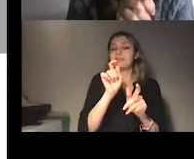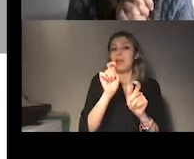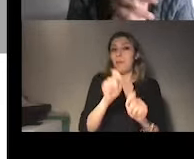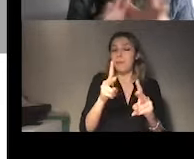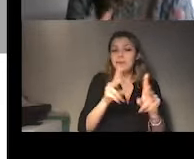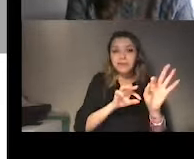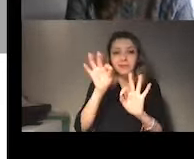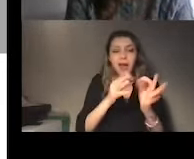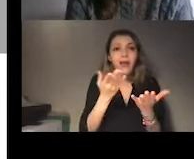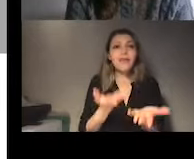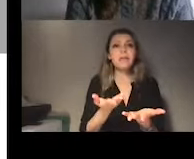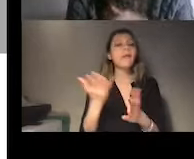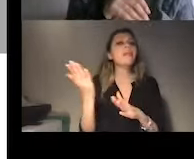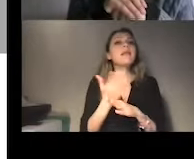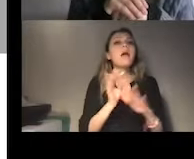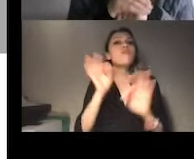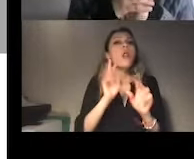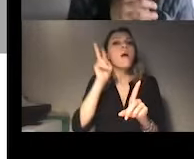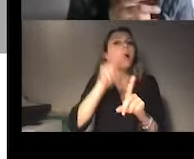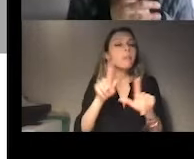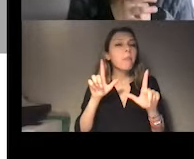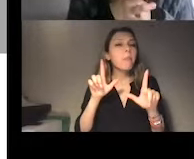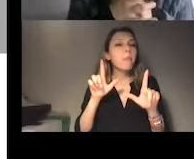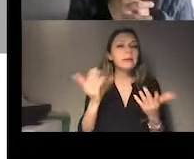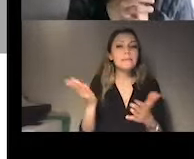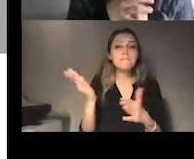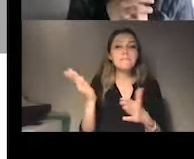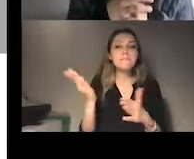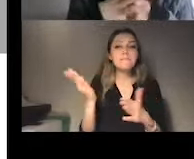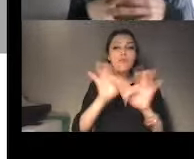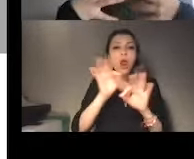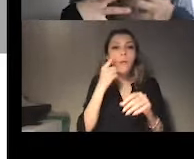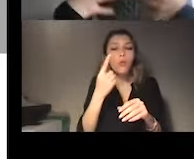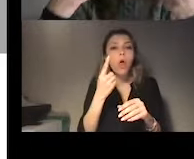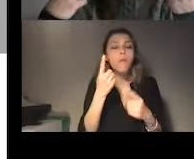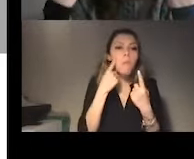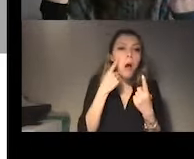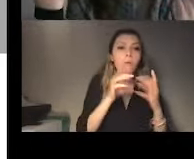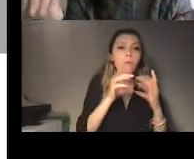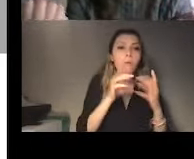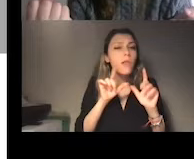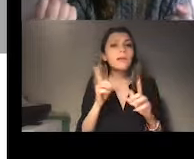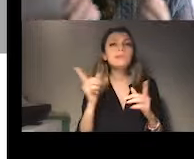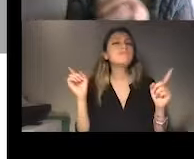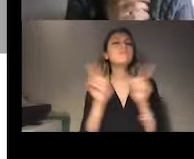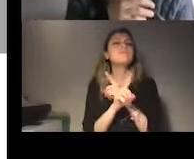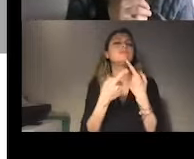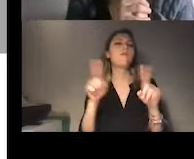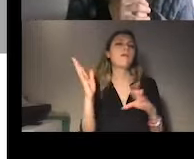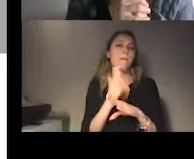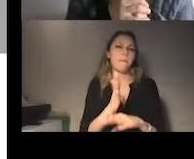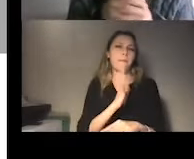for several reasons. First of all, because there is no official mechanism,